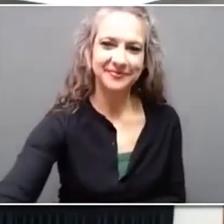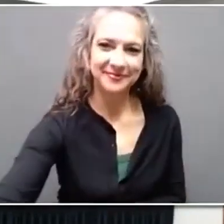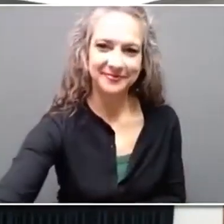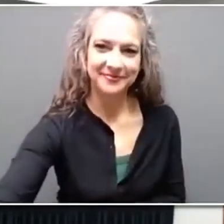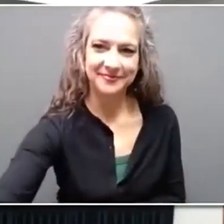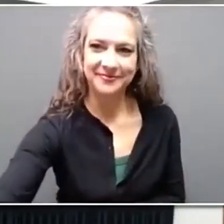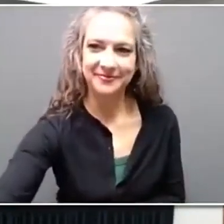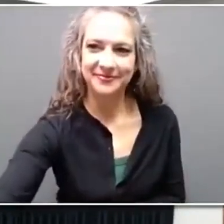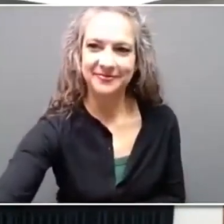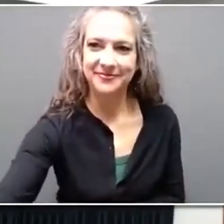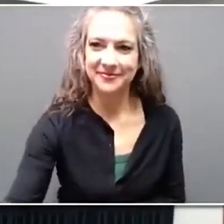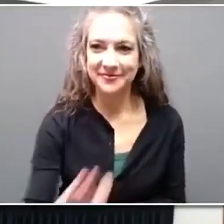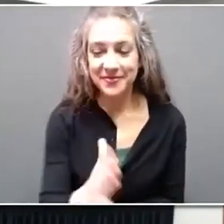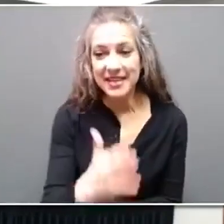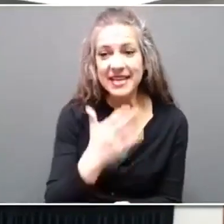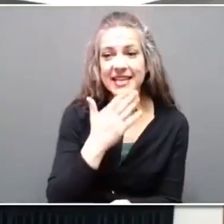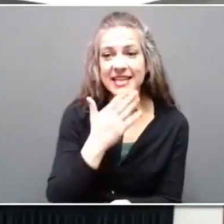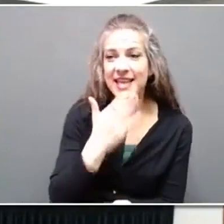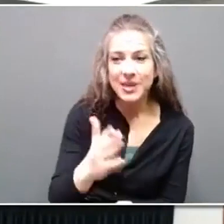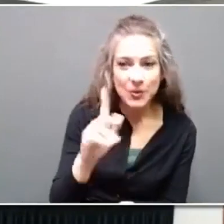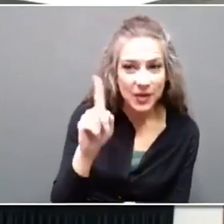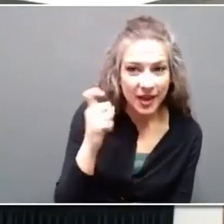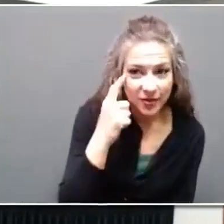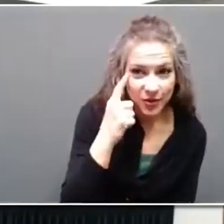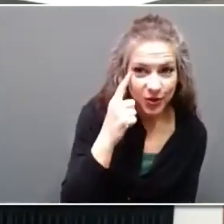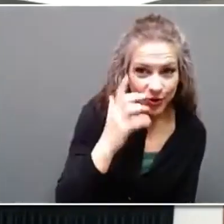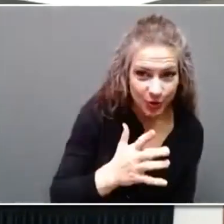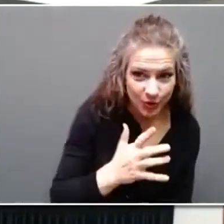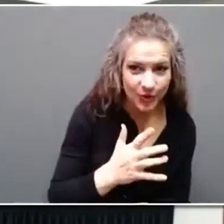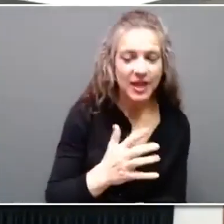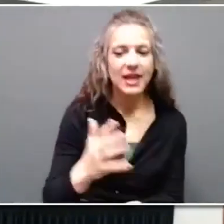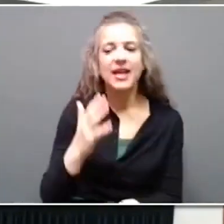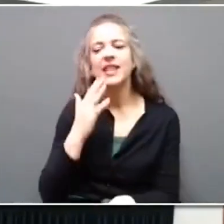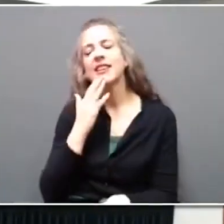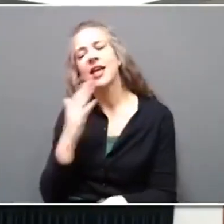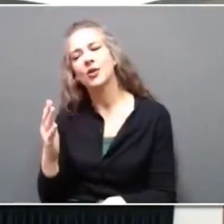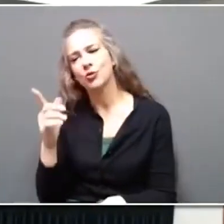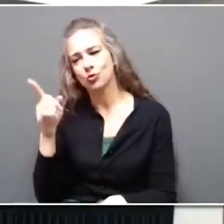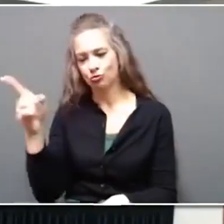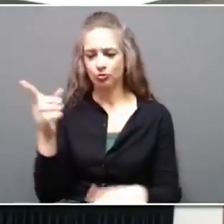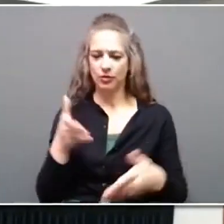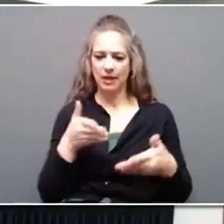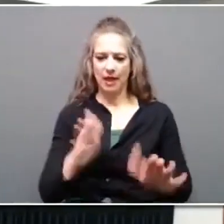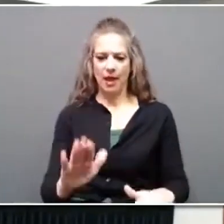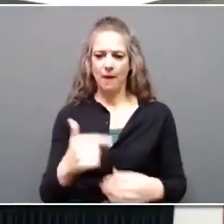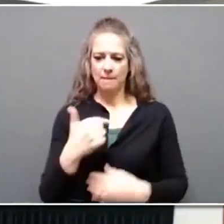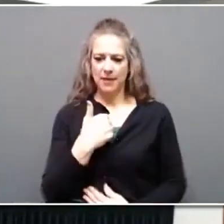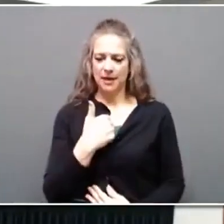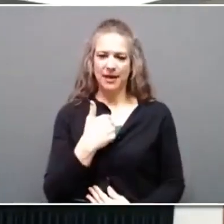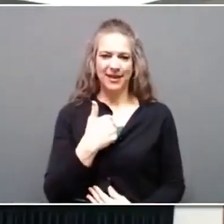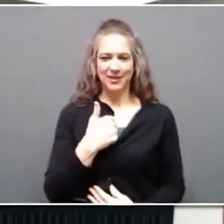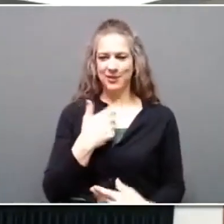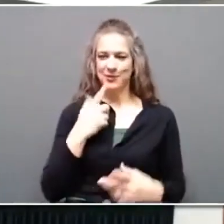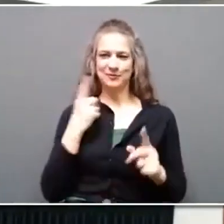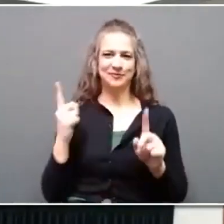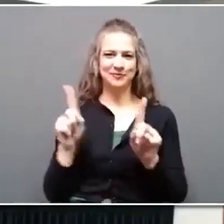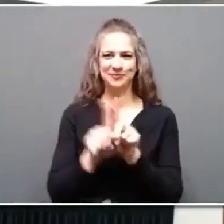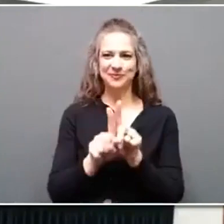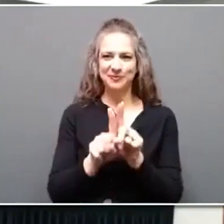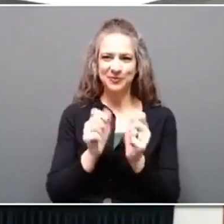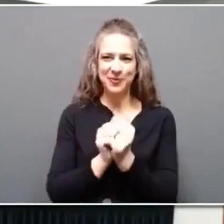Thank you so much, Governor Beshear. And thank you for allowing me to guest star with you here today.